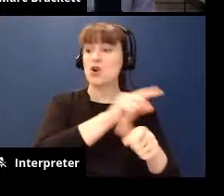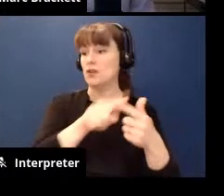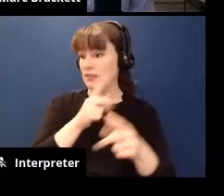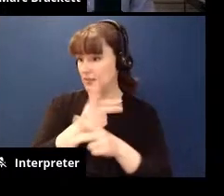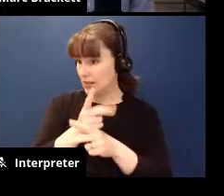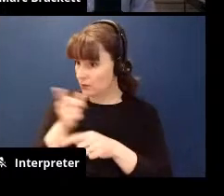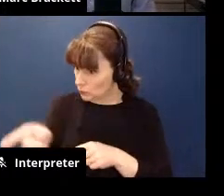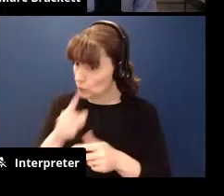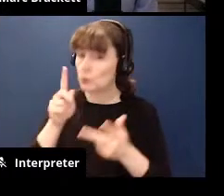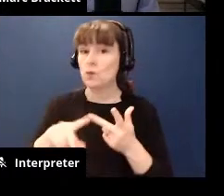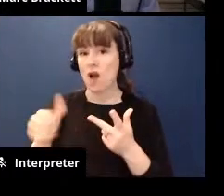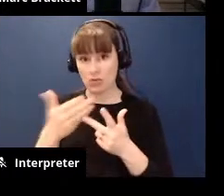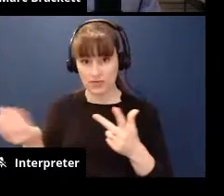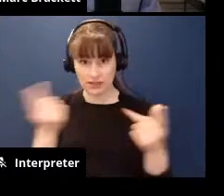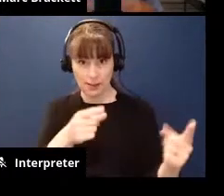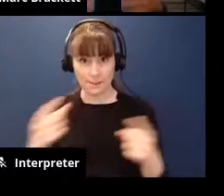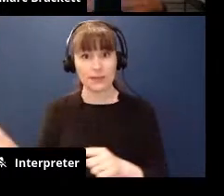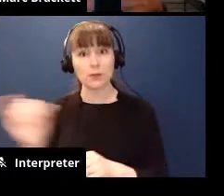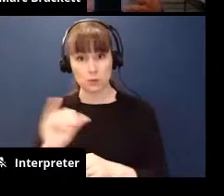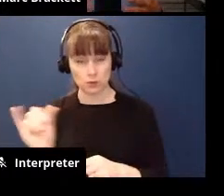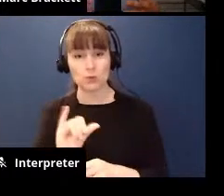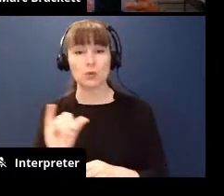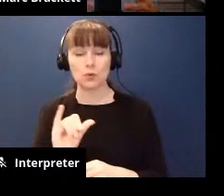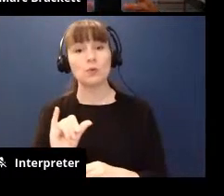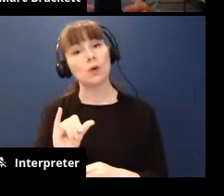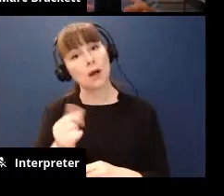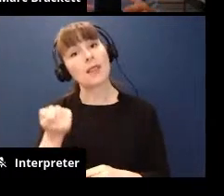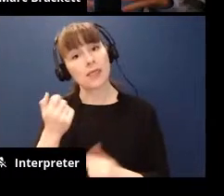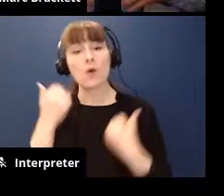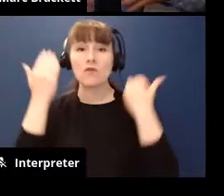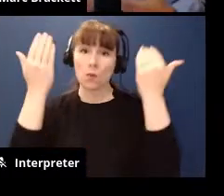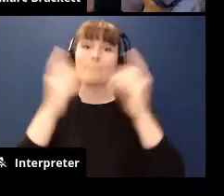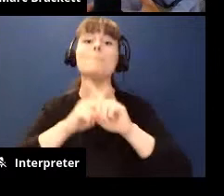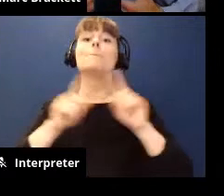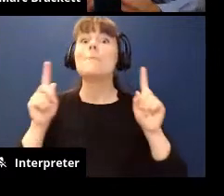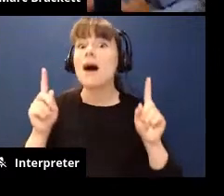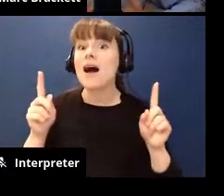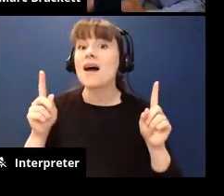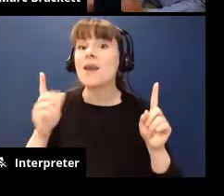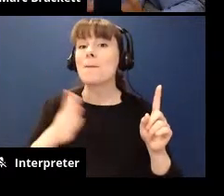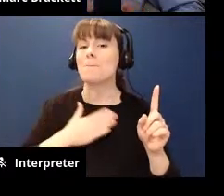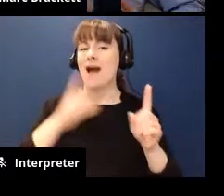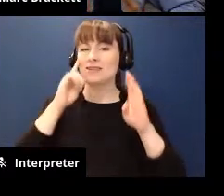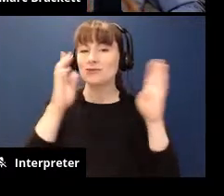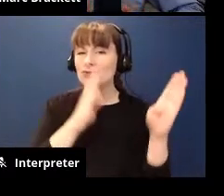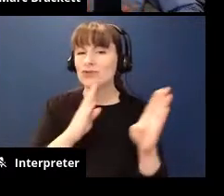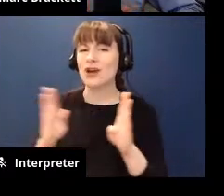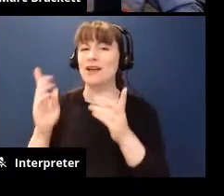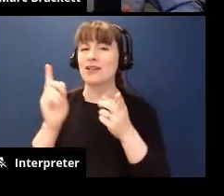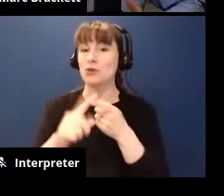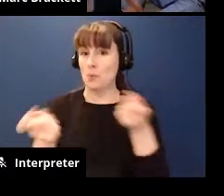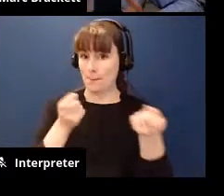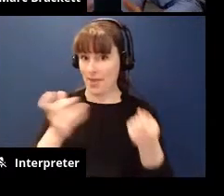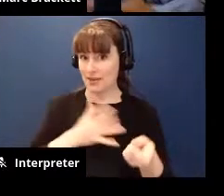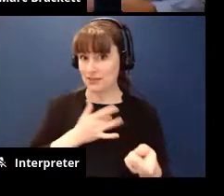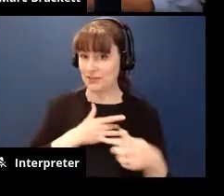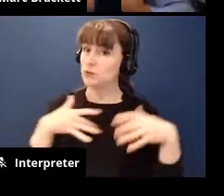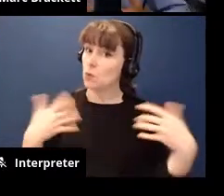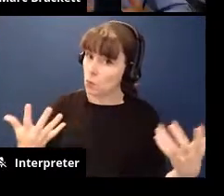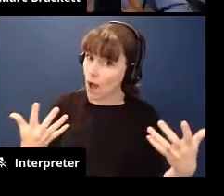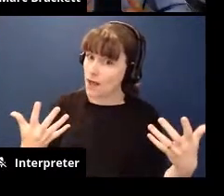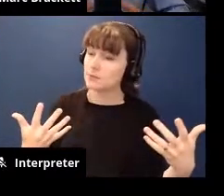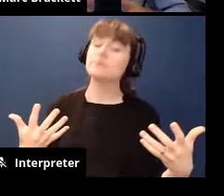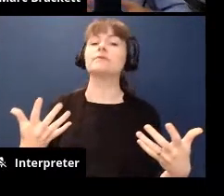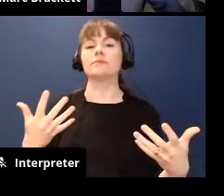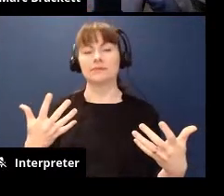you she's got other things going on and i'm a little overwhelmed but here's what i'm doing to help me manage my feelings you know what i'm